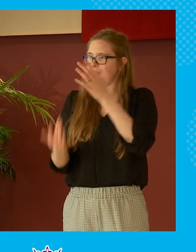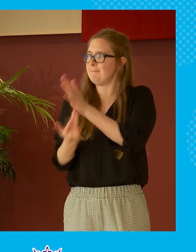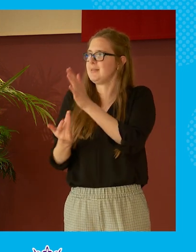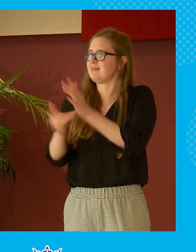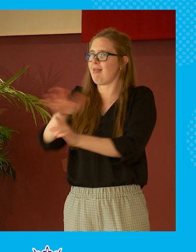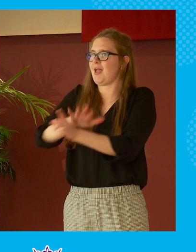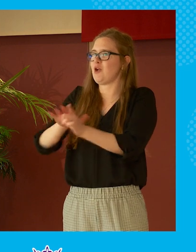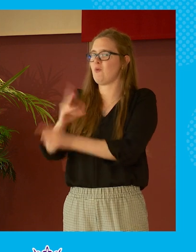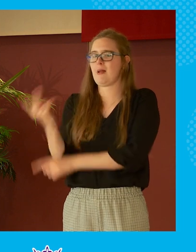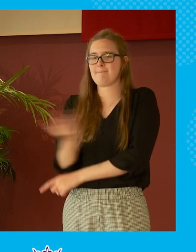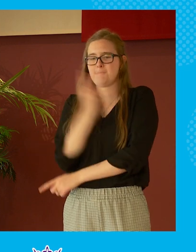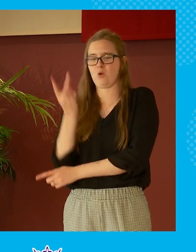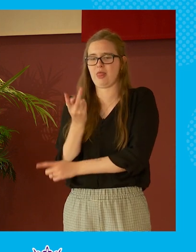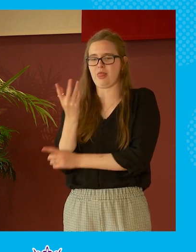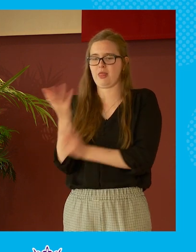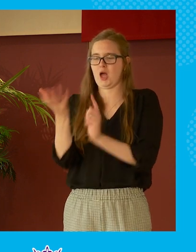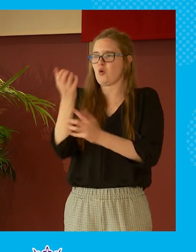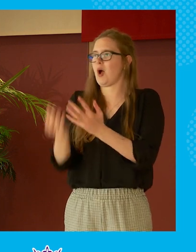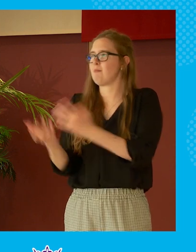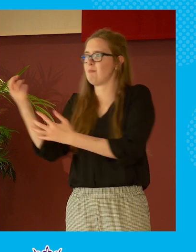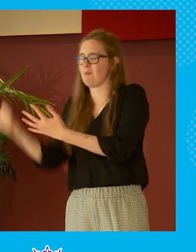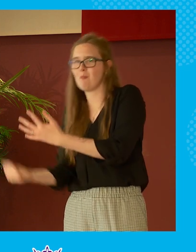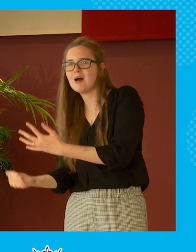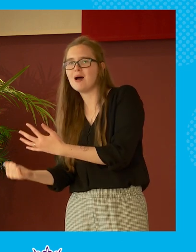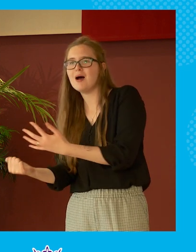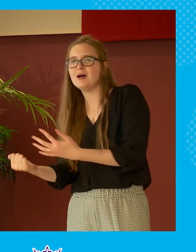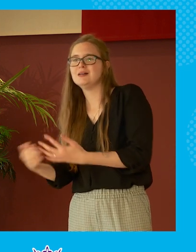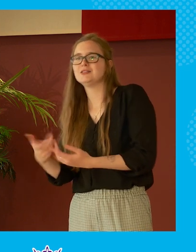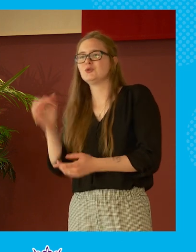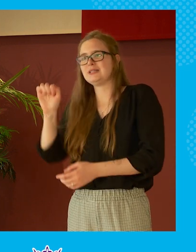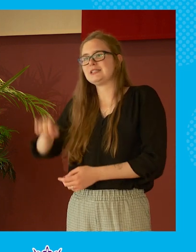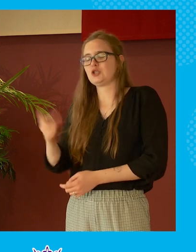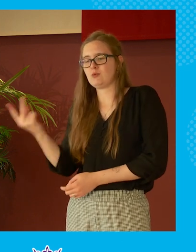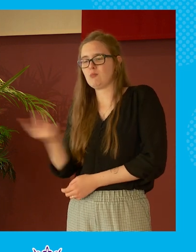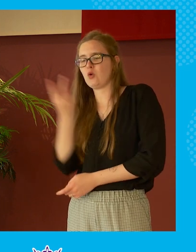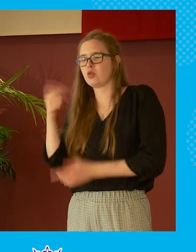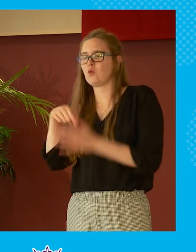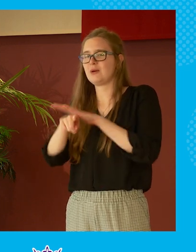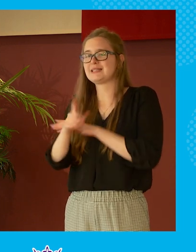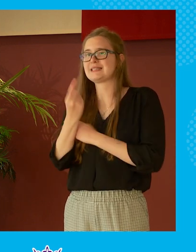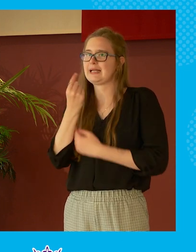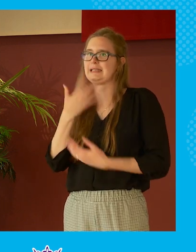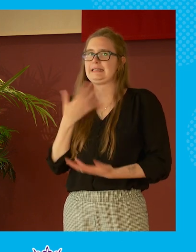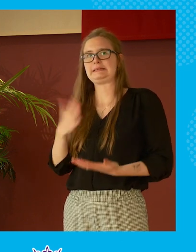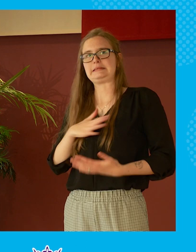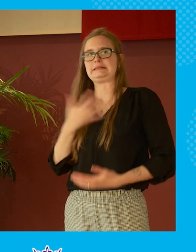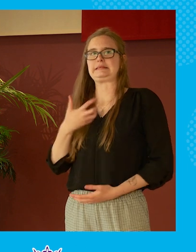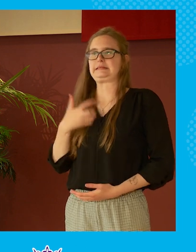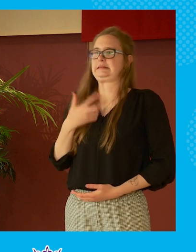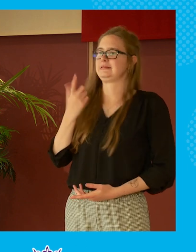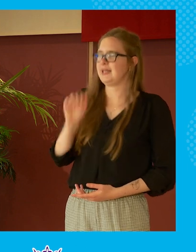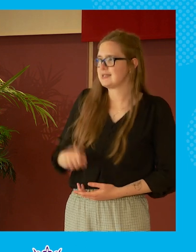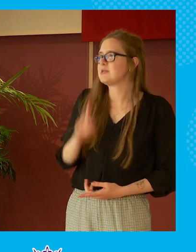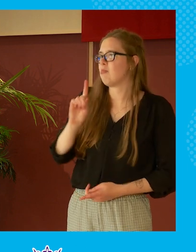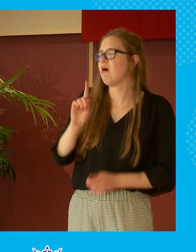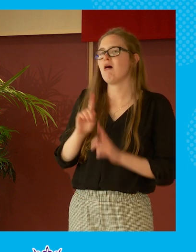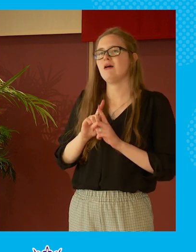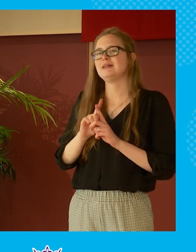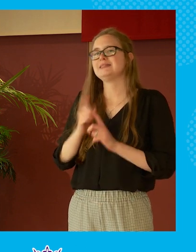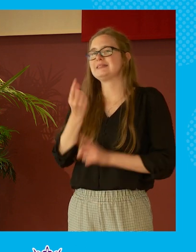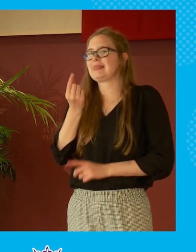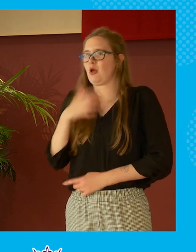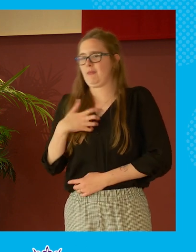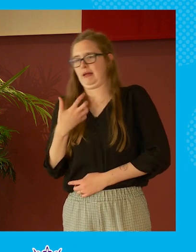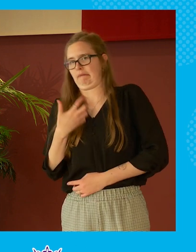ground where we both get something out of it because if we both okay you'll both probably walk away slightly unhappy but there's a difference between